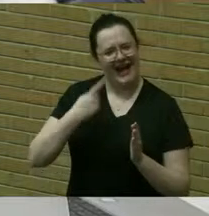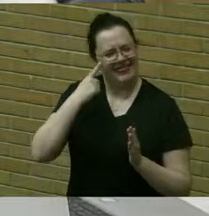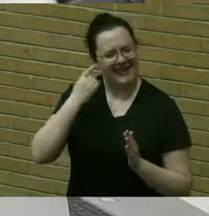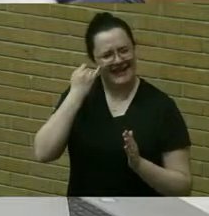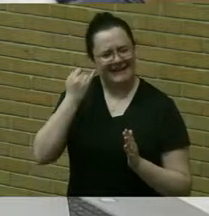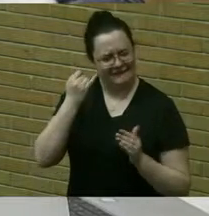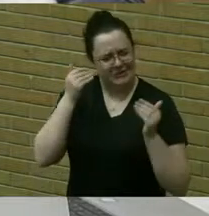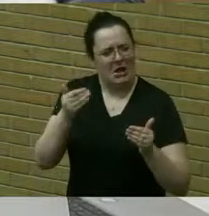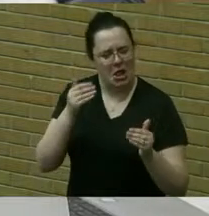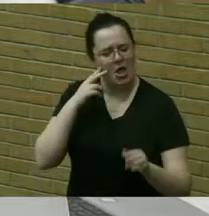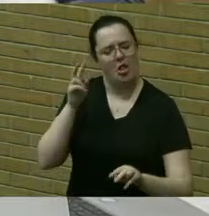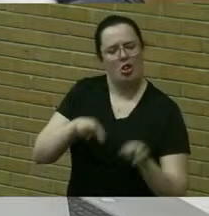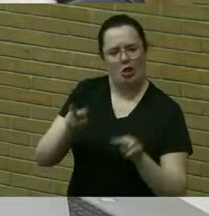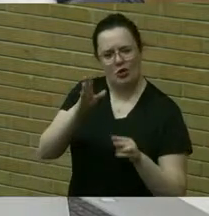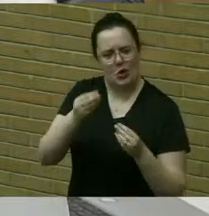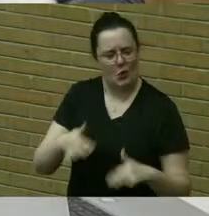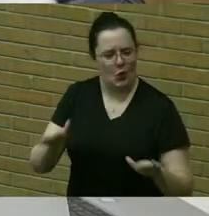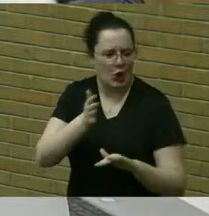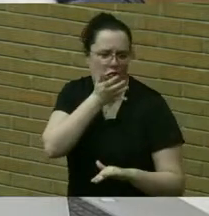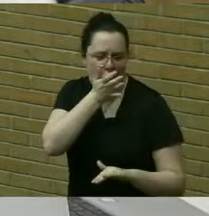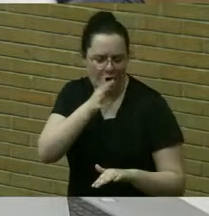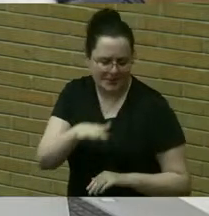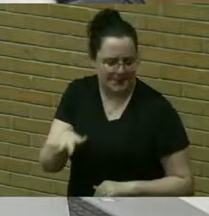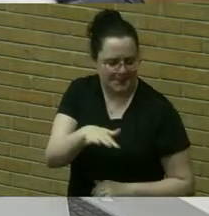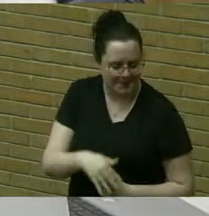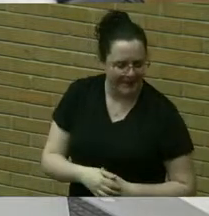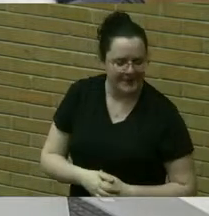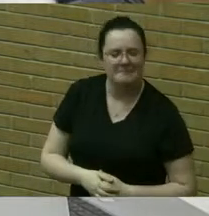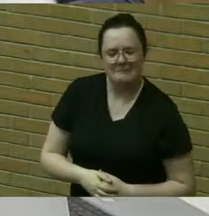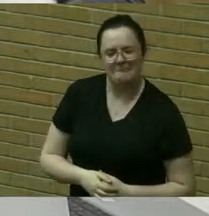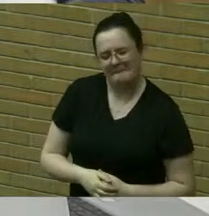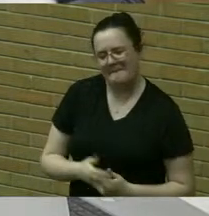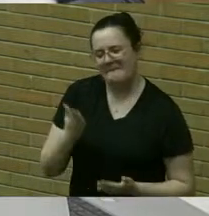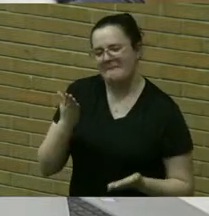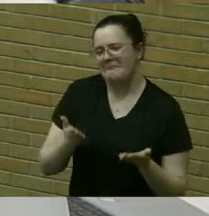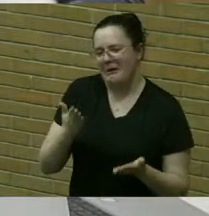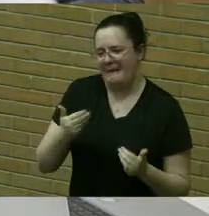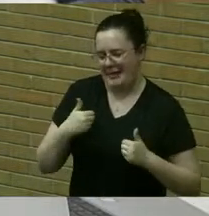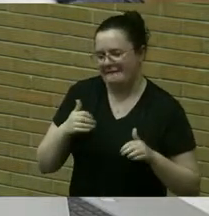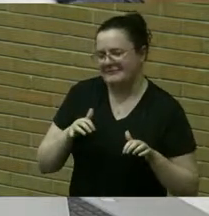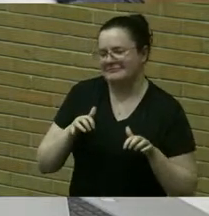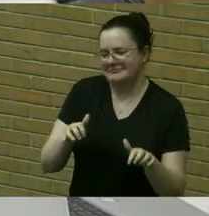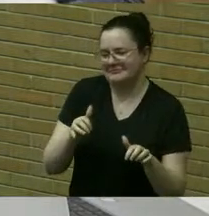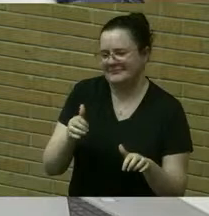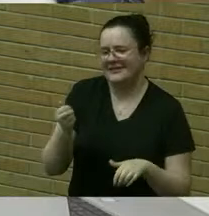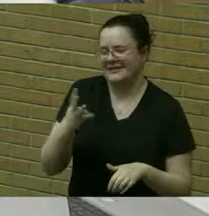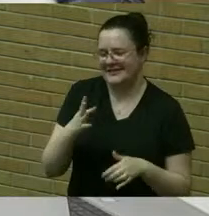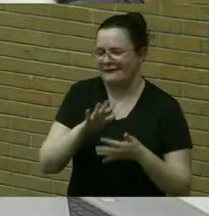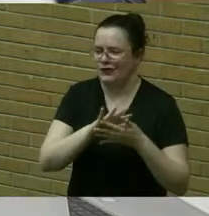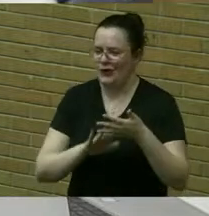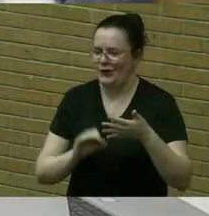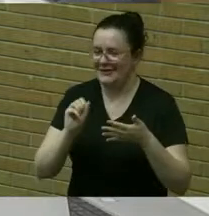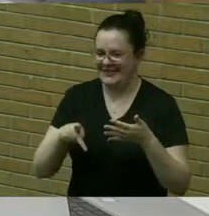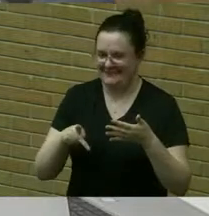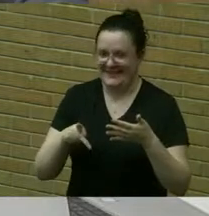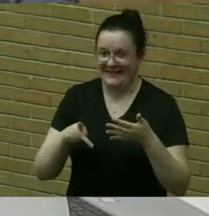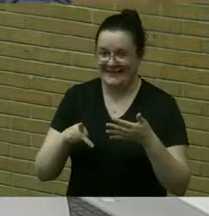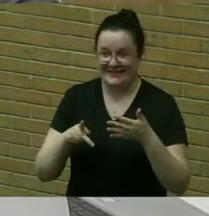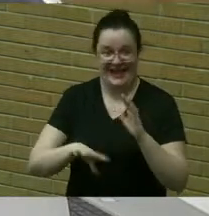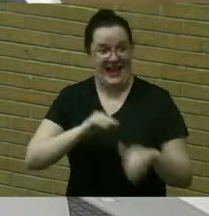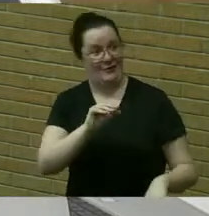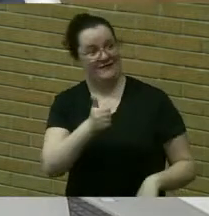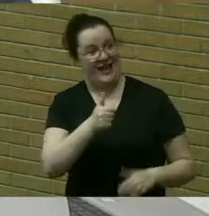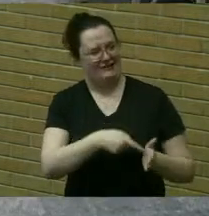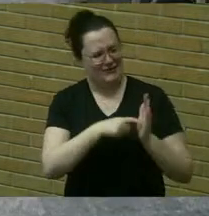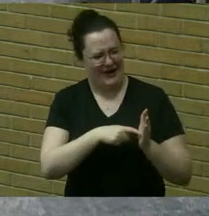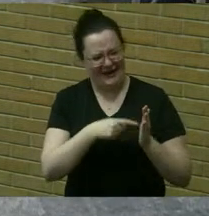our lawns we have probably quite a few of those 10 uh species you'll